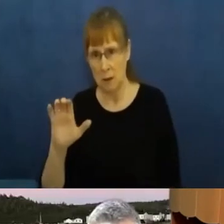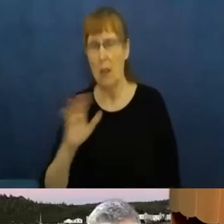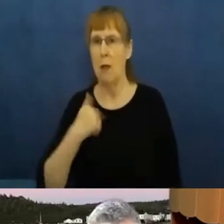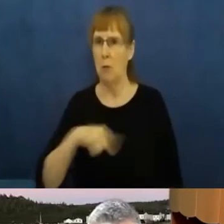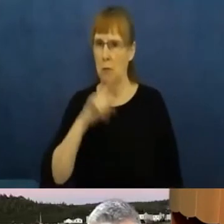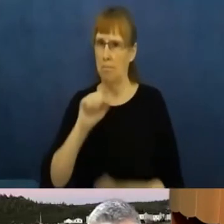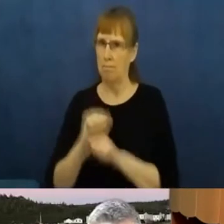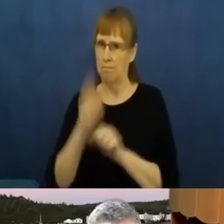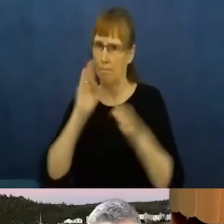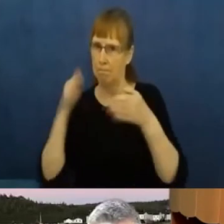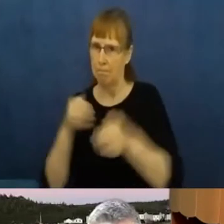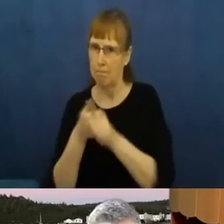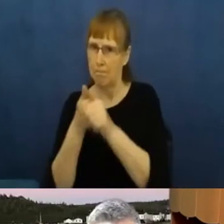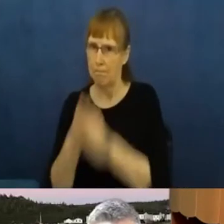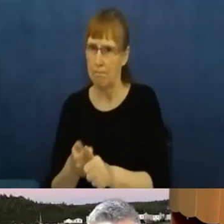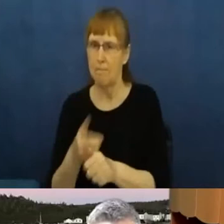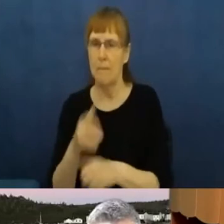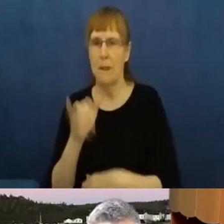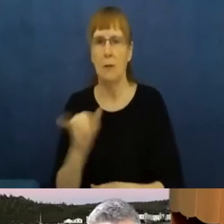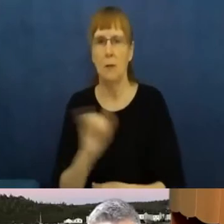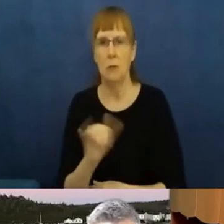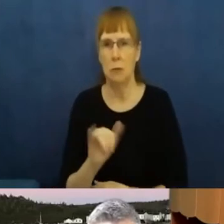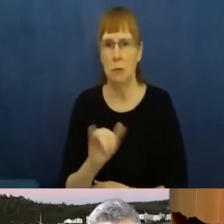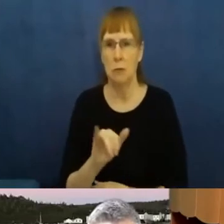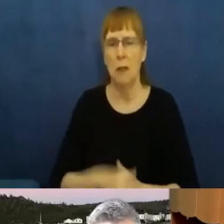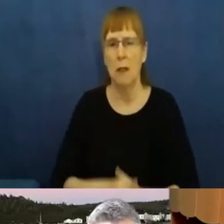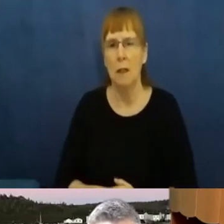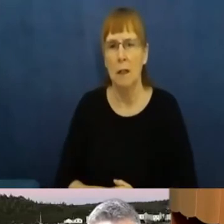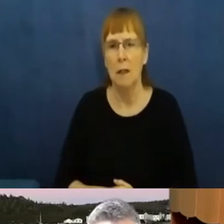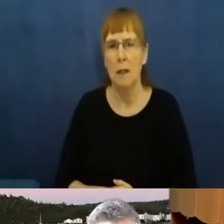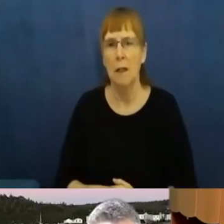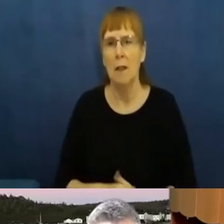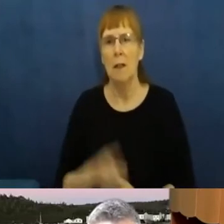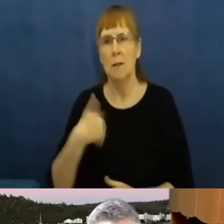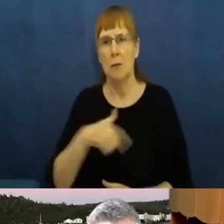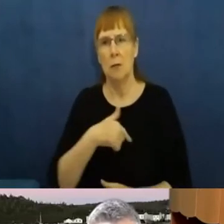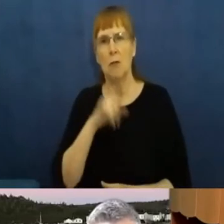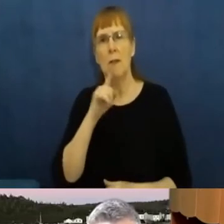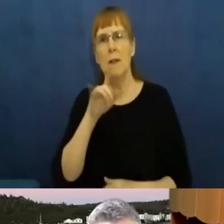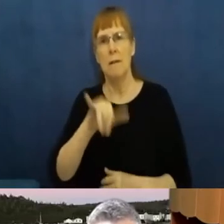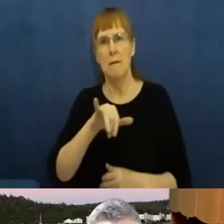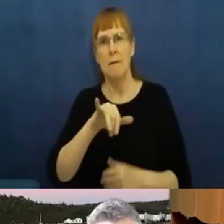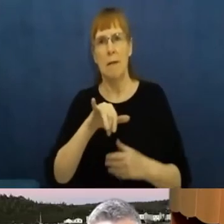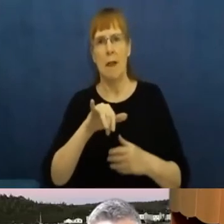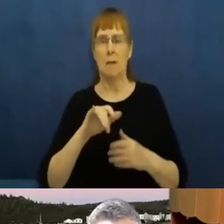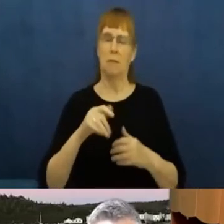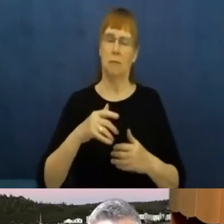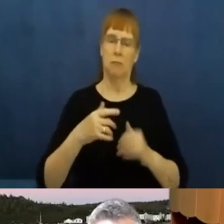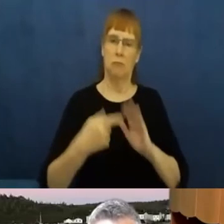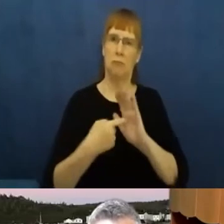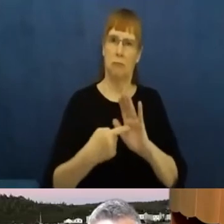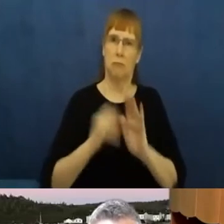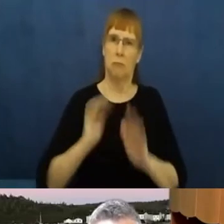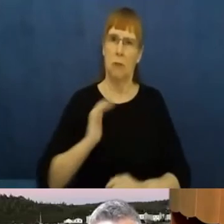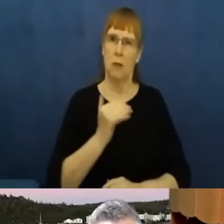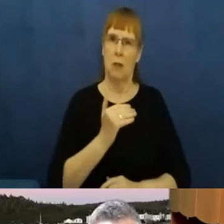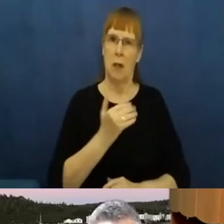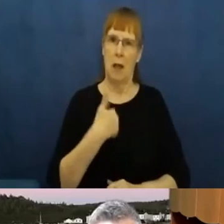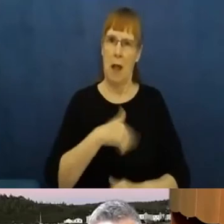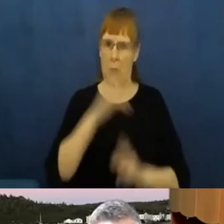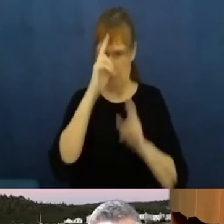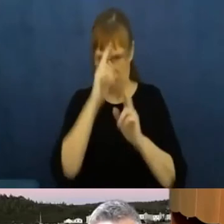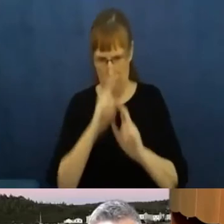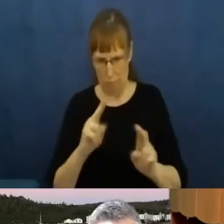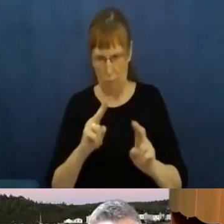different forms of knowledge in its leadership training program, including Indigenous knowledge. In that spirit,